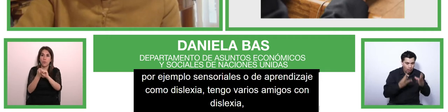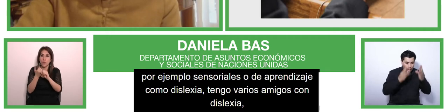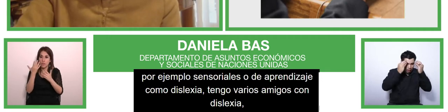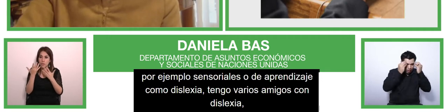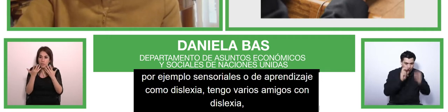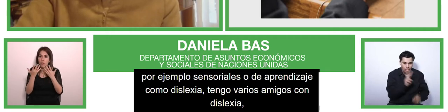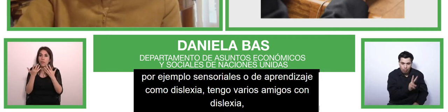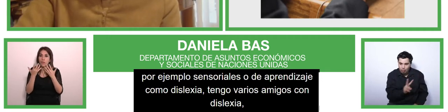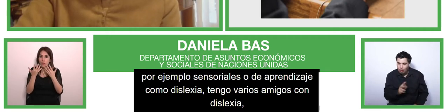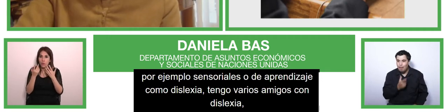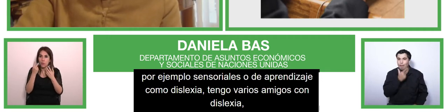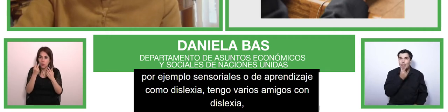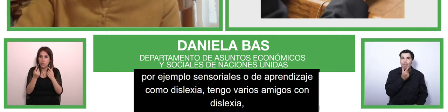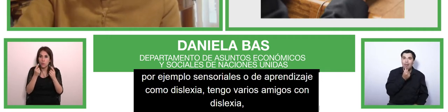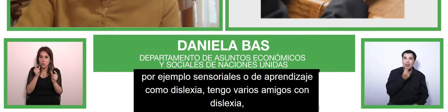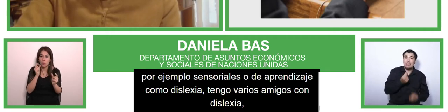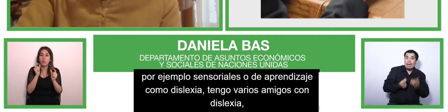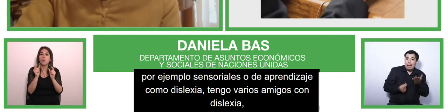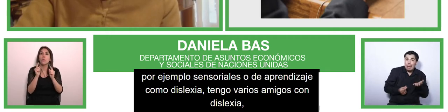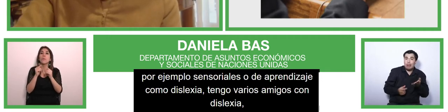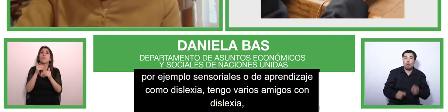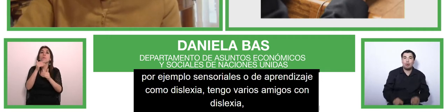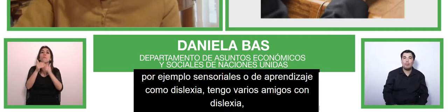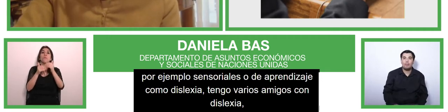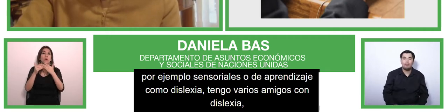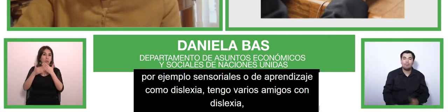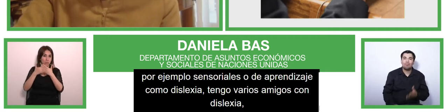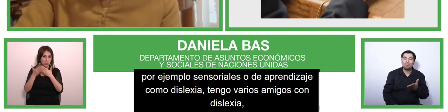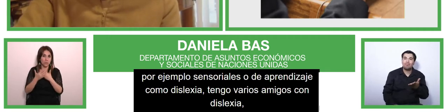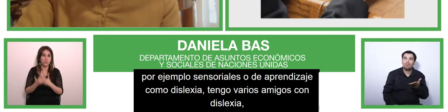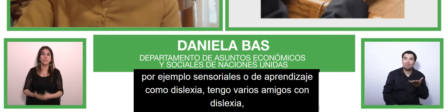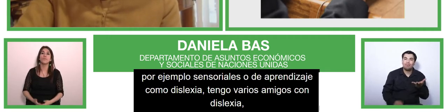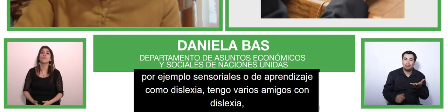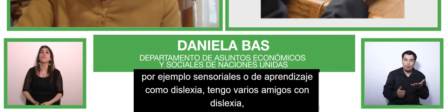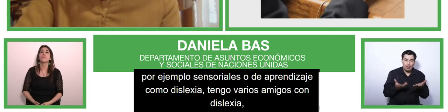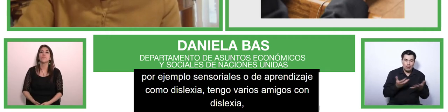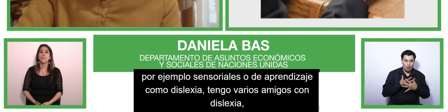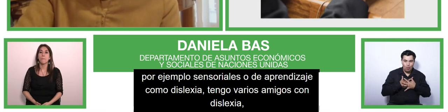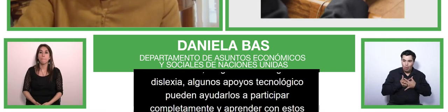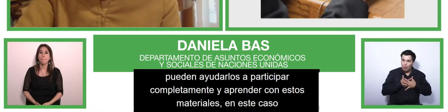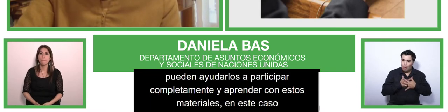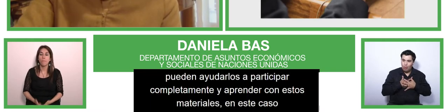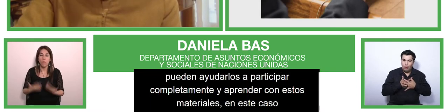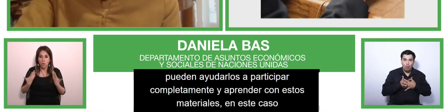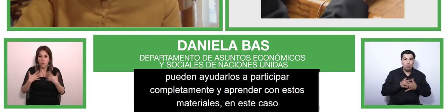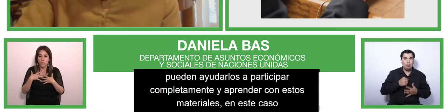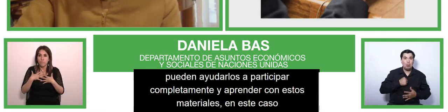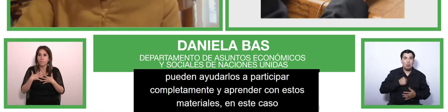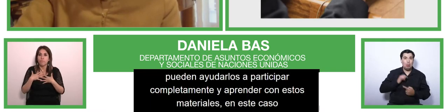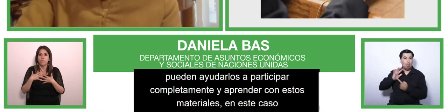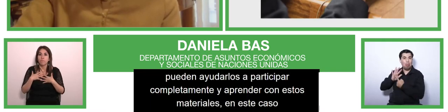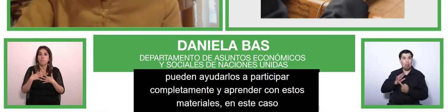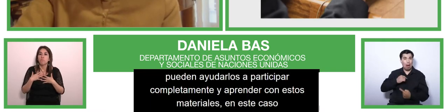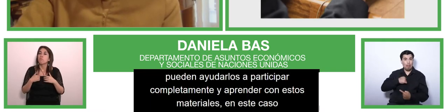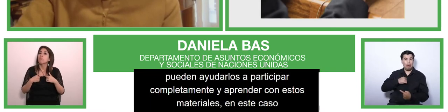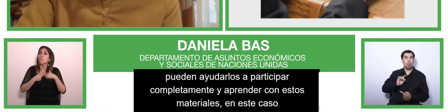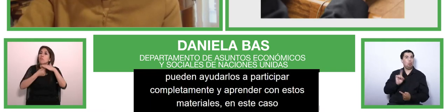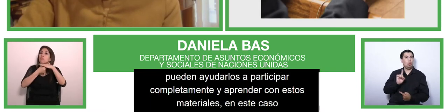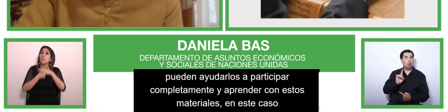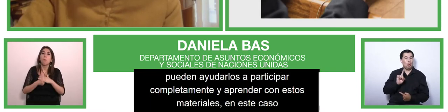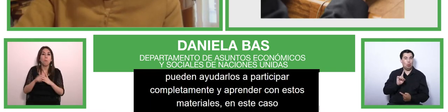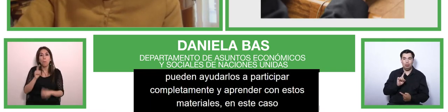included because they were not left behind in many countries continue to strengthen social policies